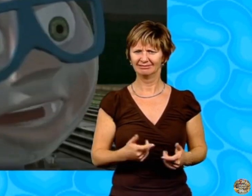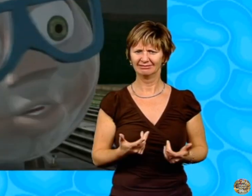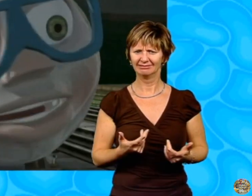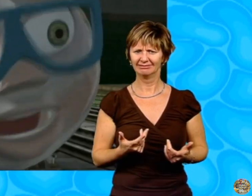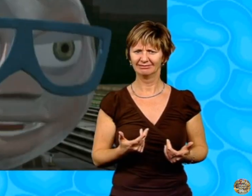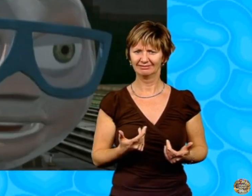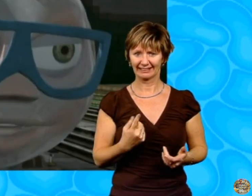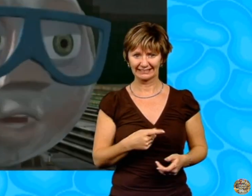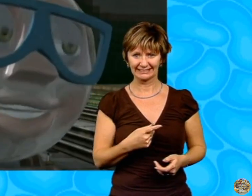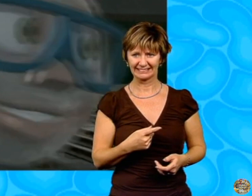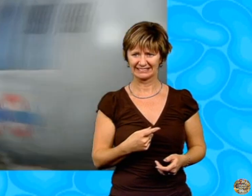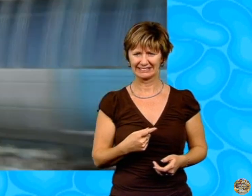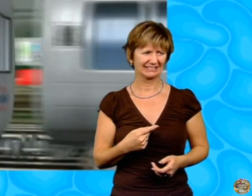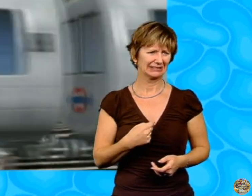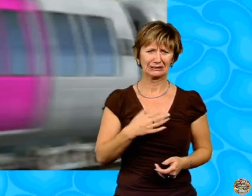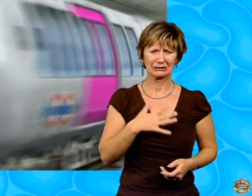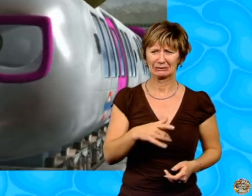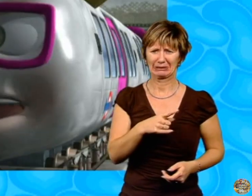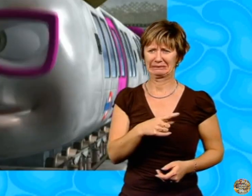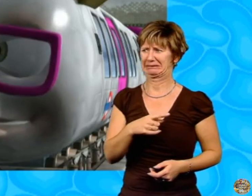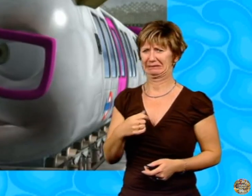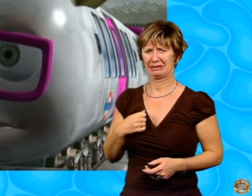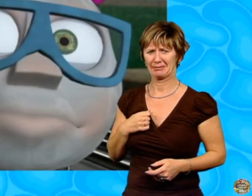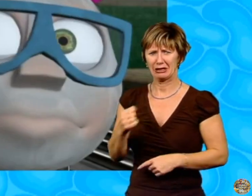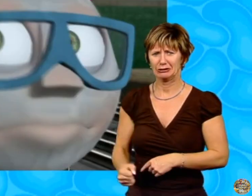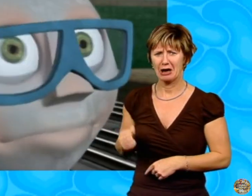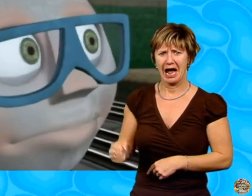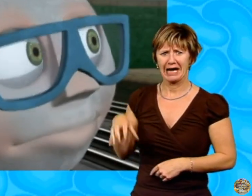We don't want it on our line, do we, city? No way!